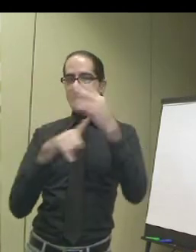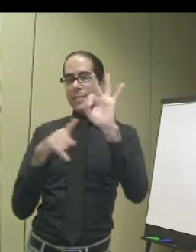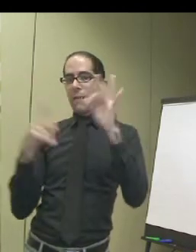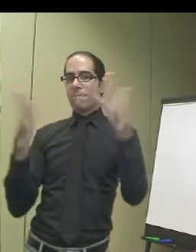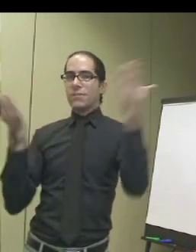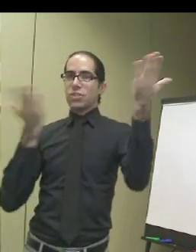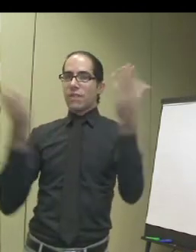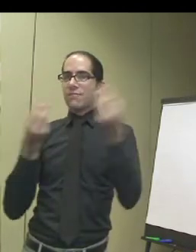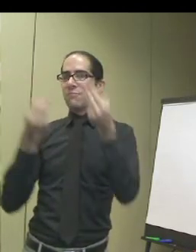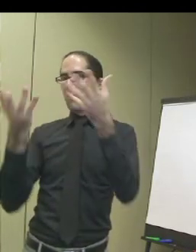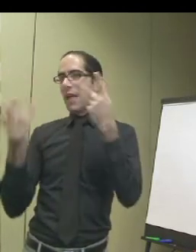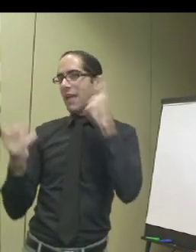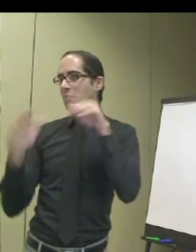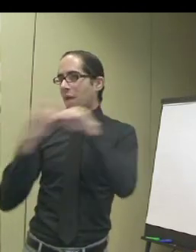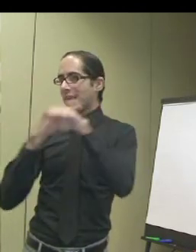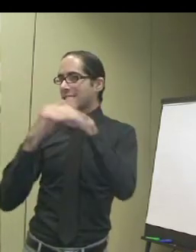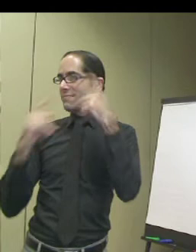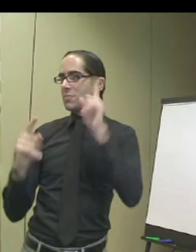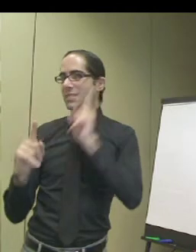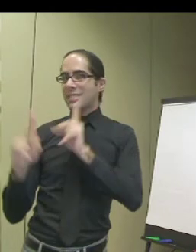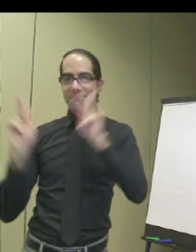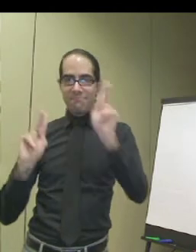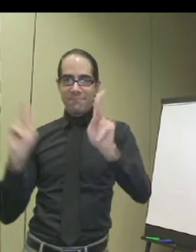I'll be touching on more of this.